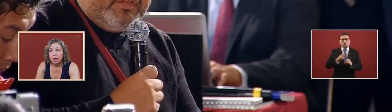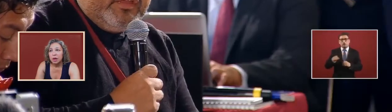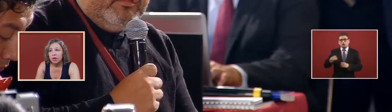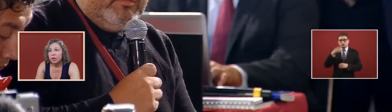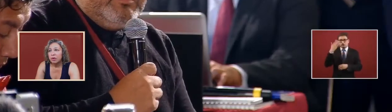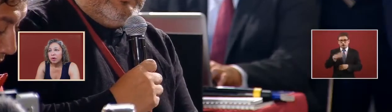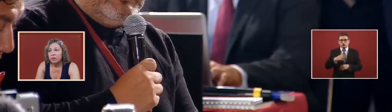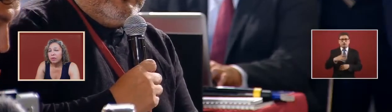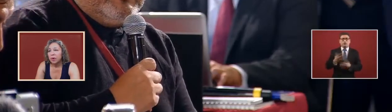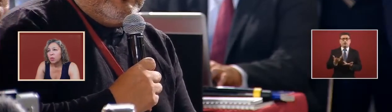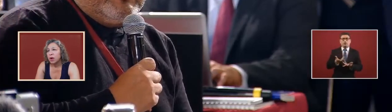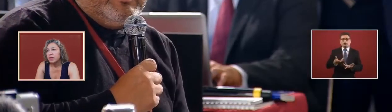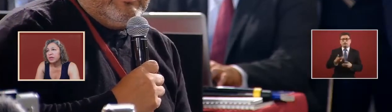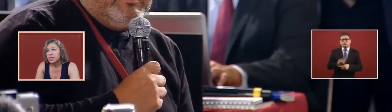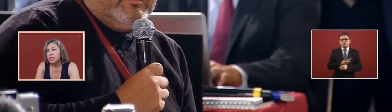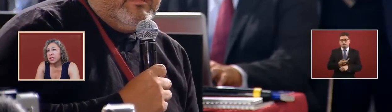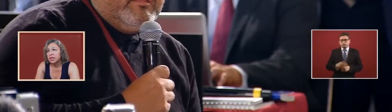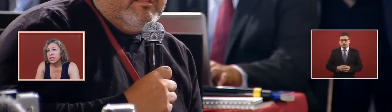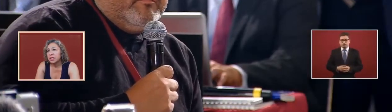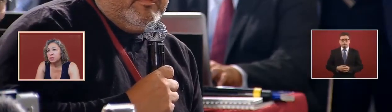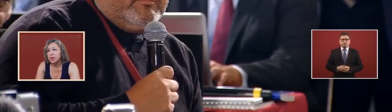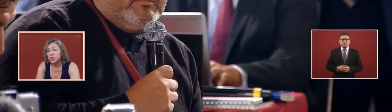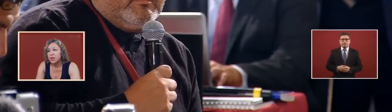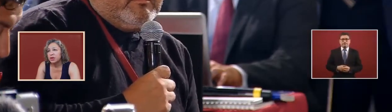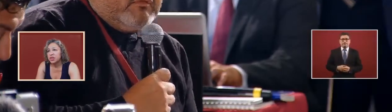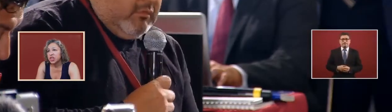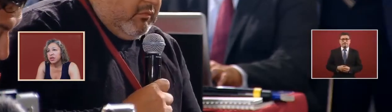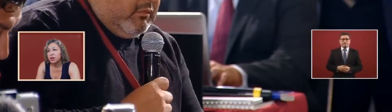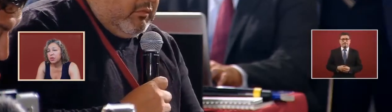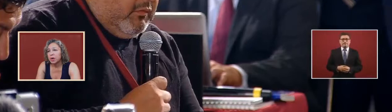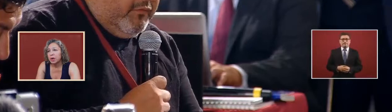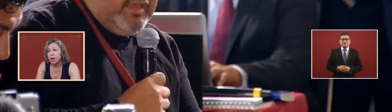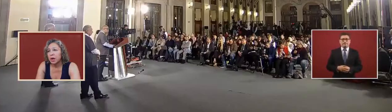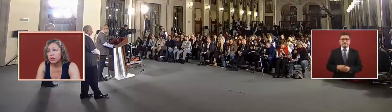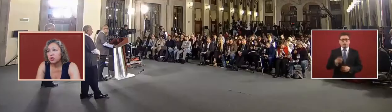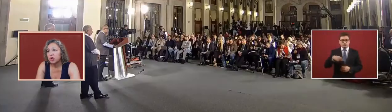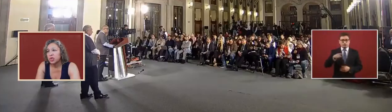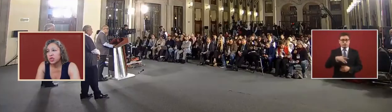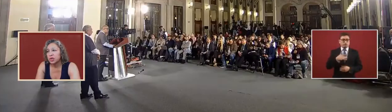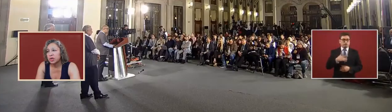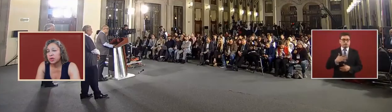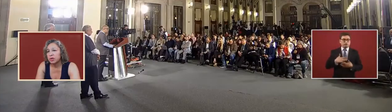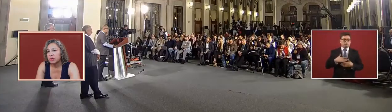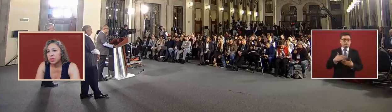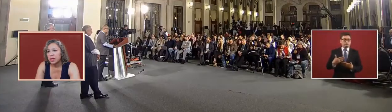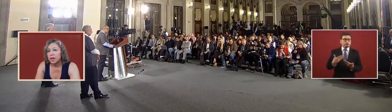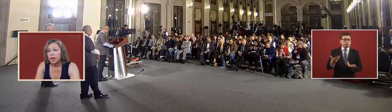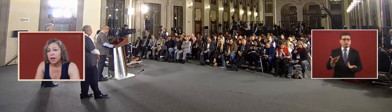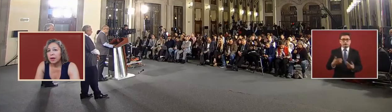are you aware of this that these people that are in jail that were uh tortured